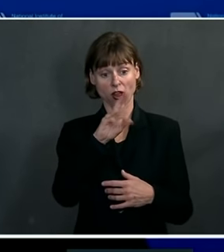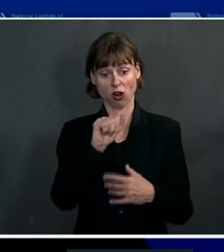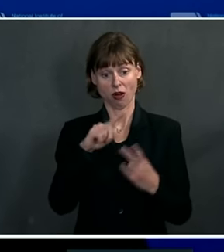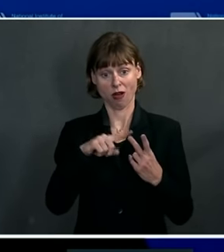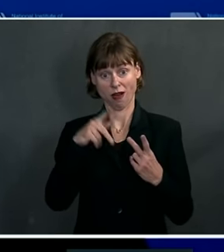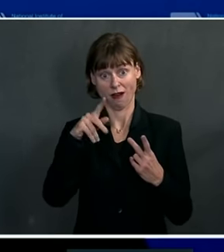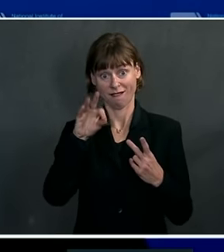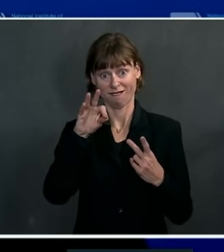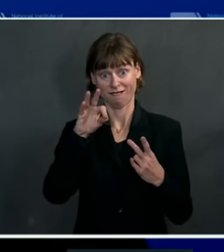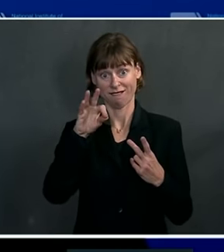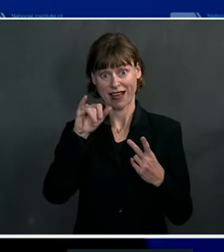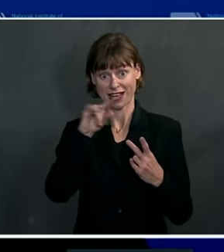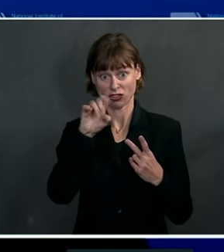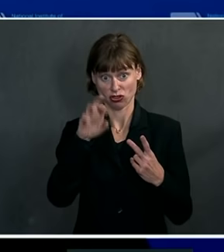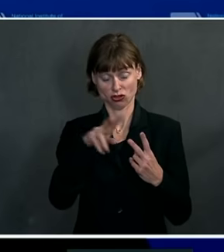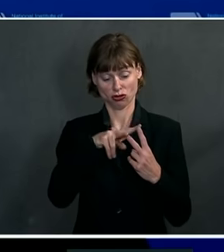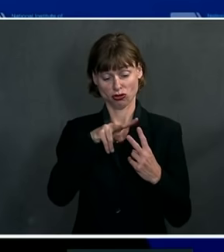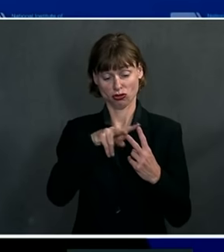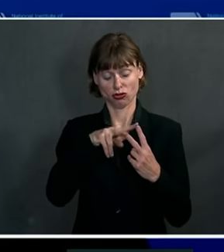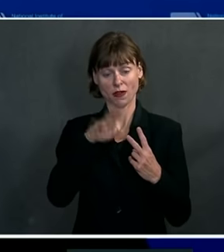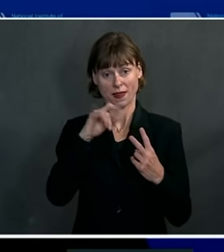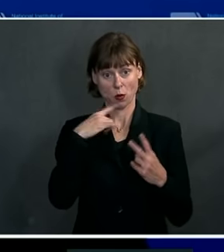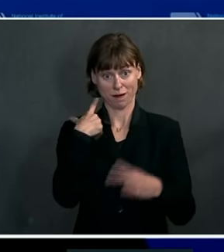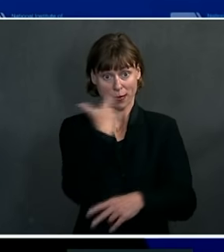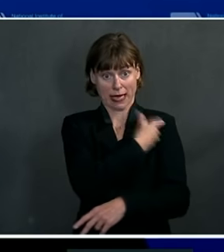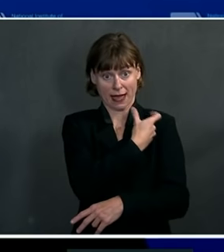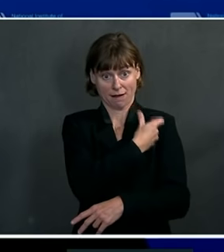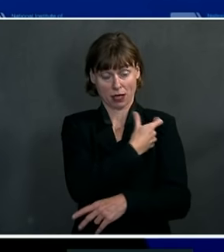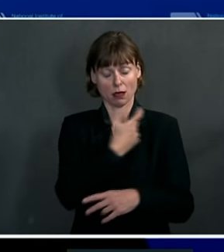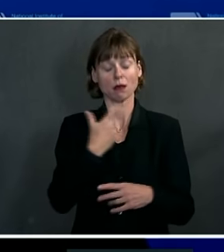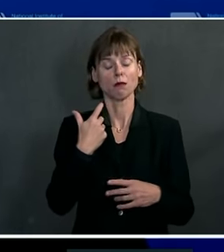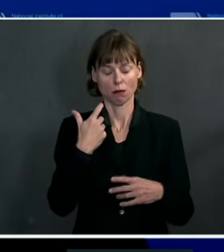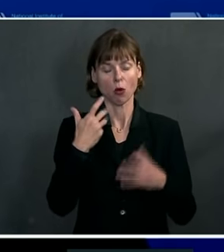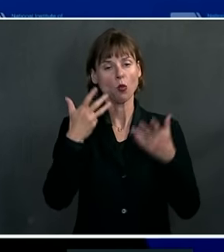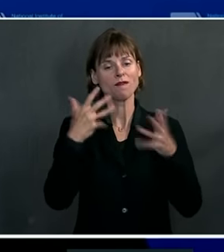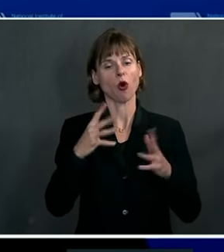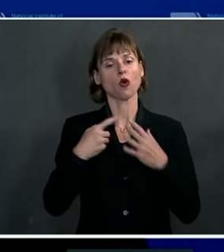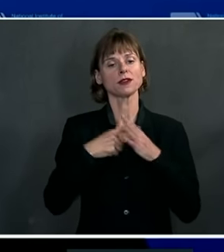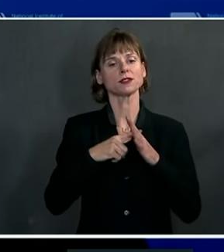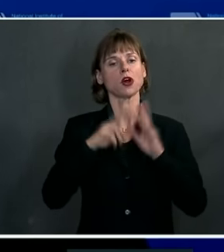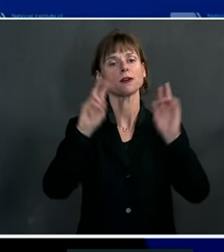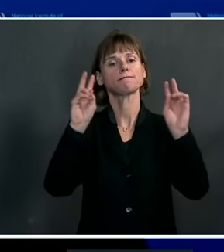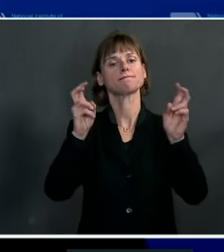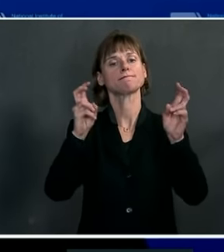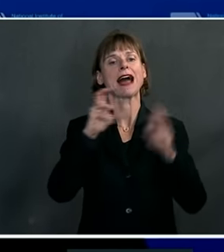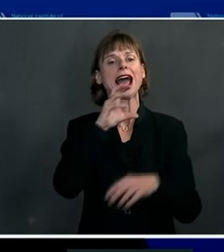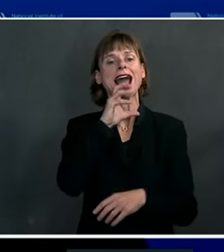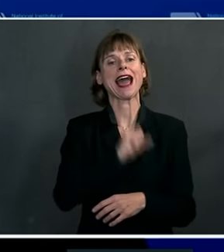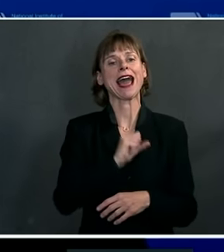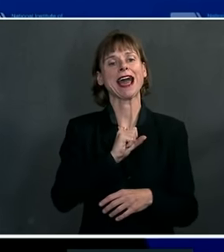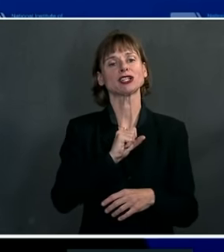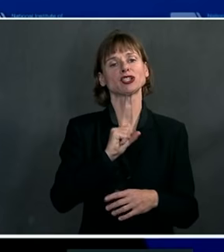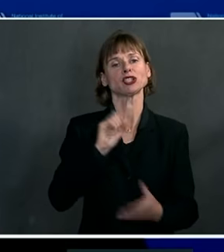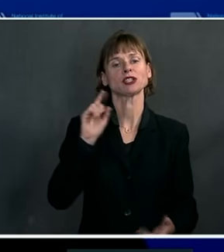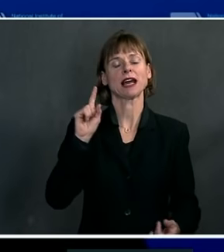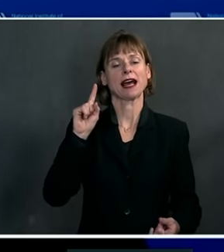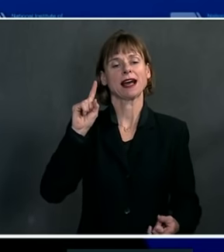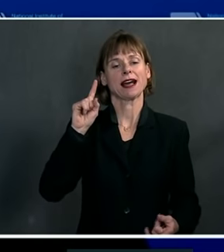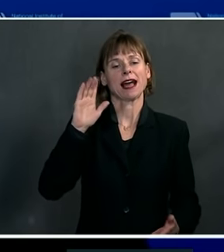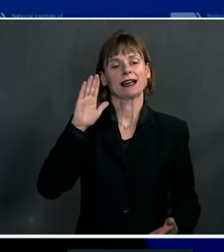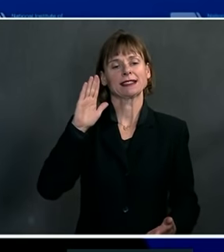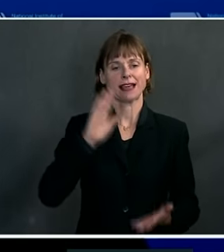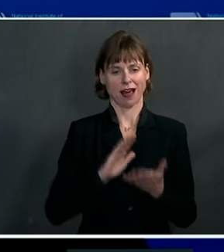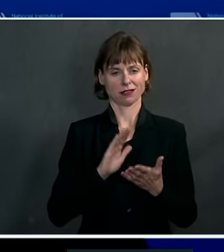two that have been given the EUA, we've already started on what's called an age de-escalation testing.